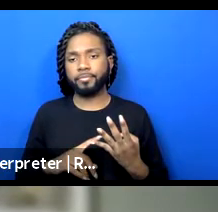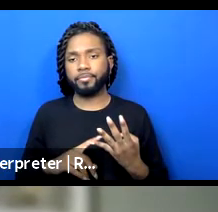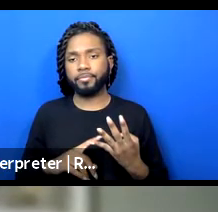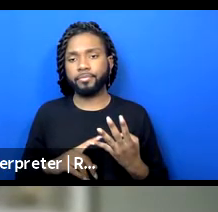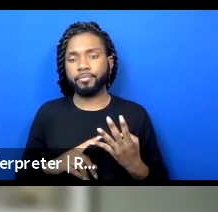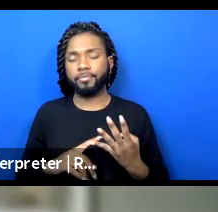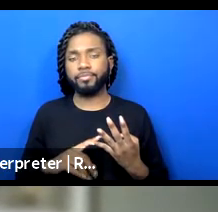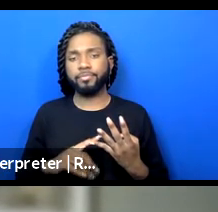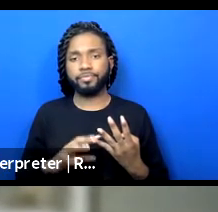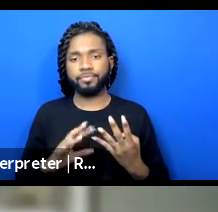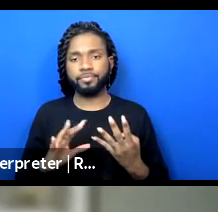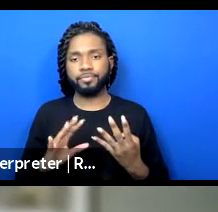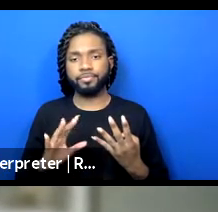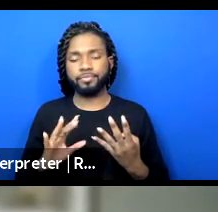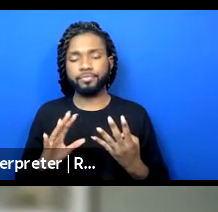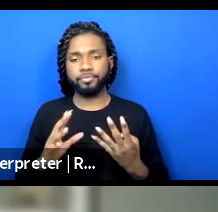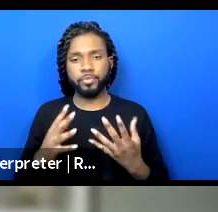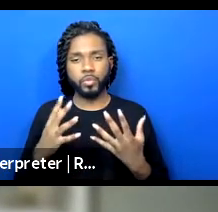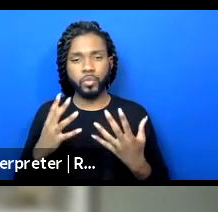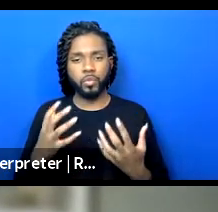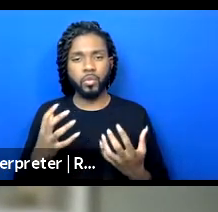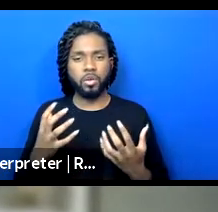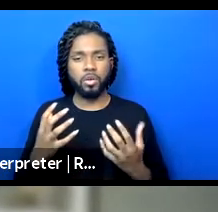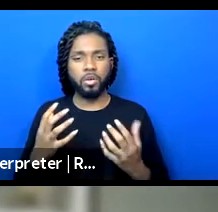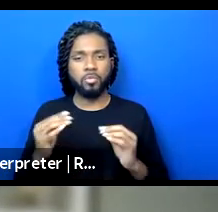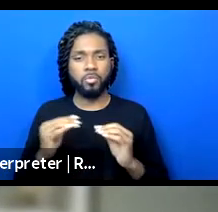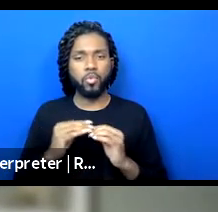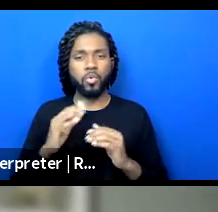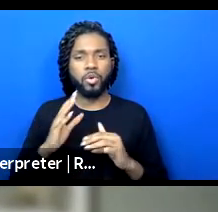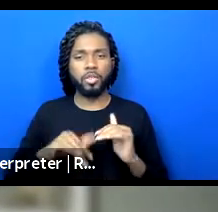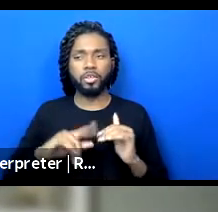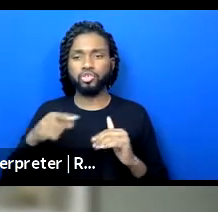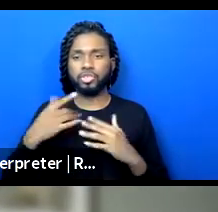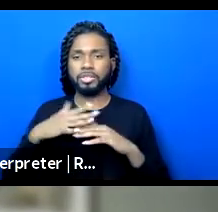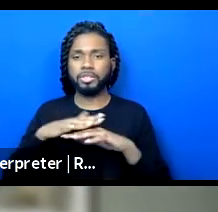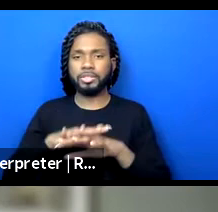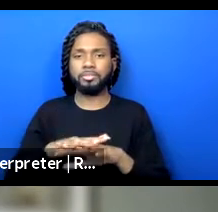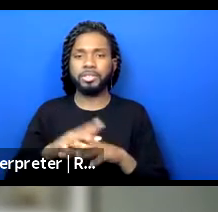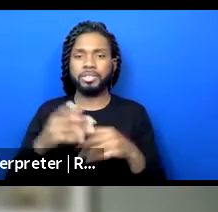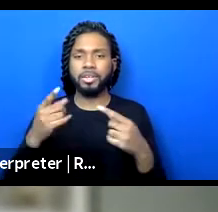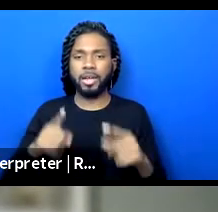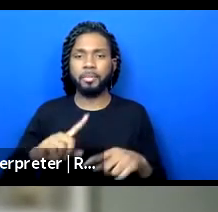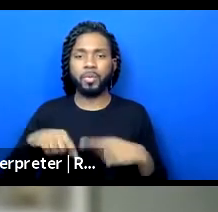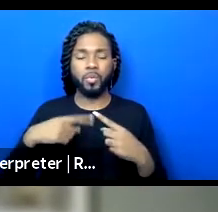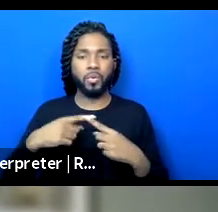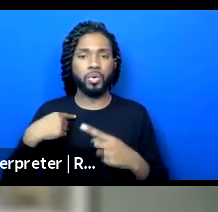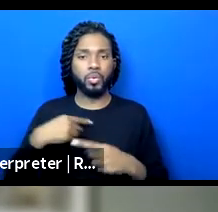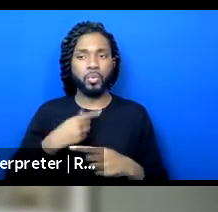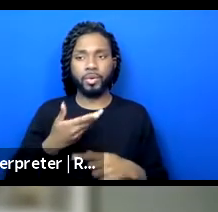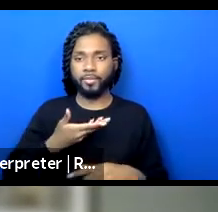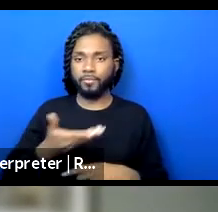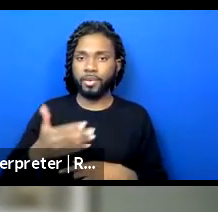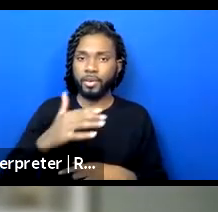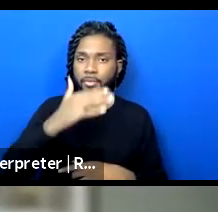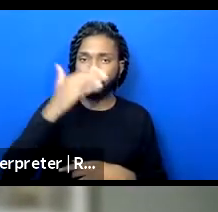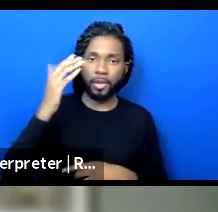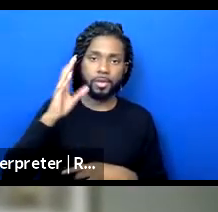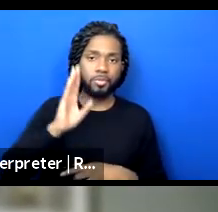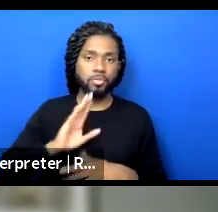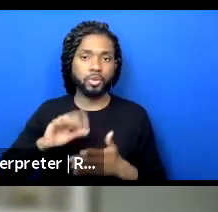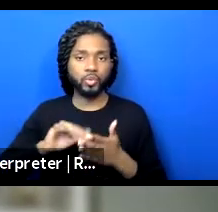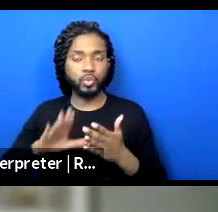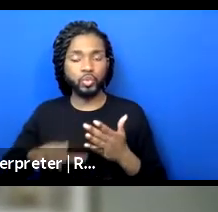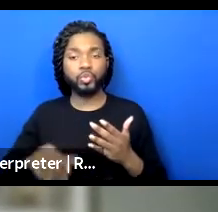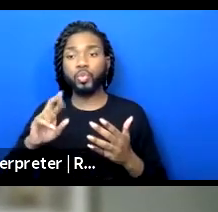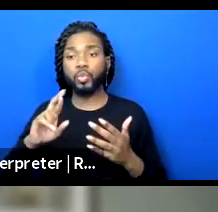having there be more than just assimilation happening when we invite black and brown students or bodies into